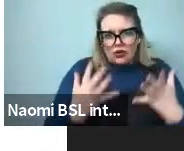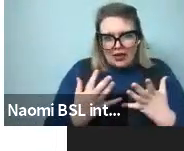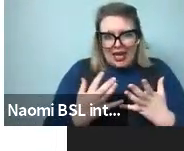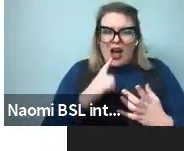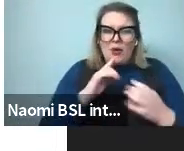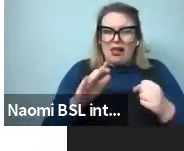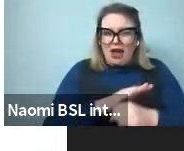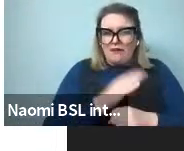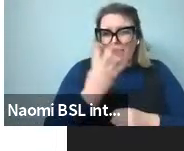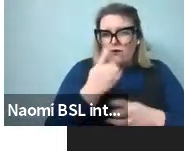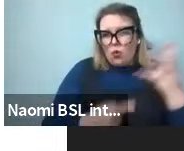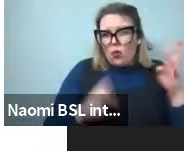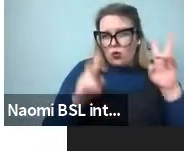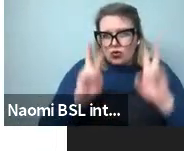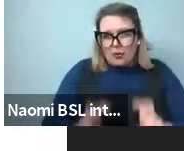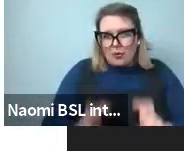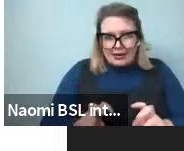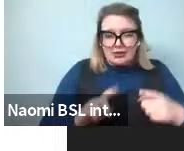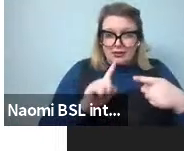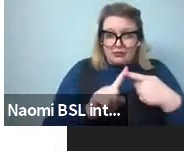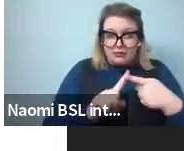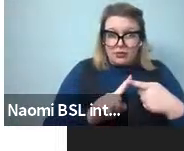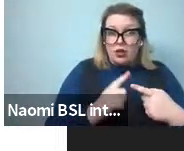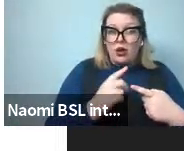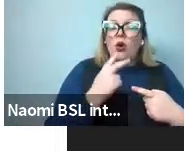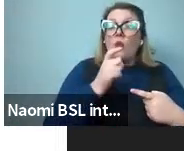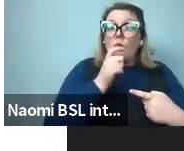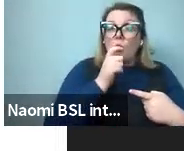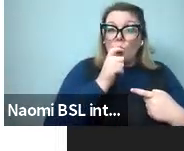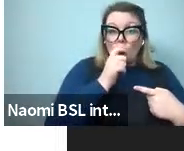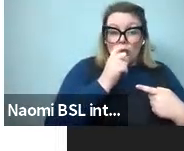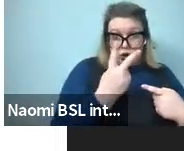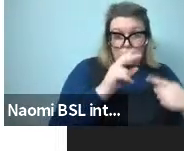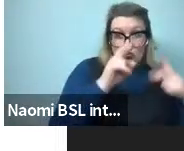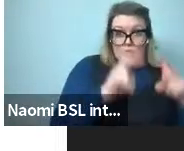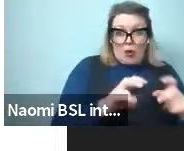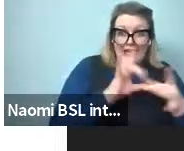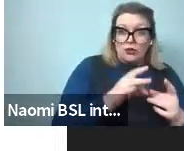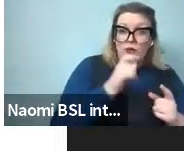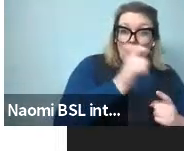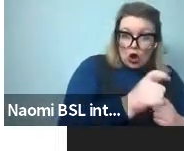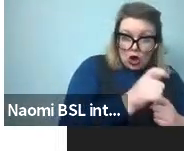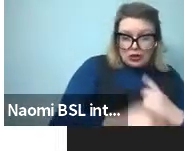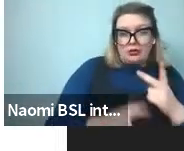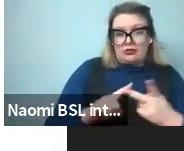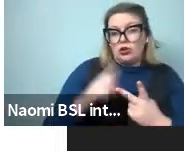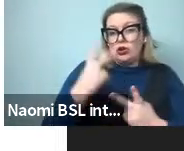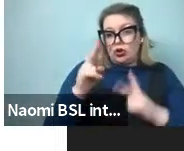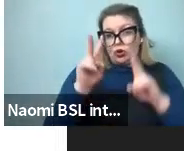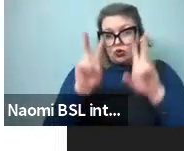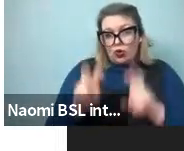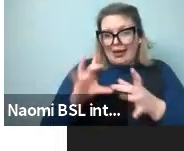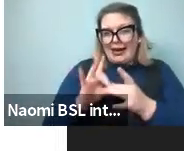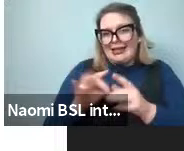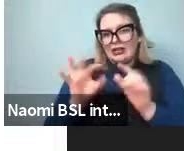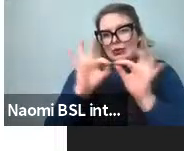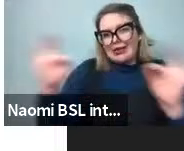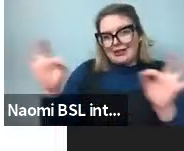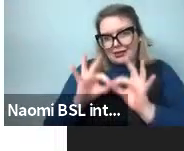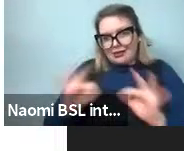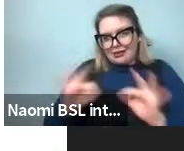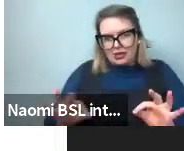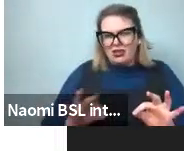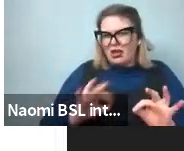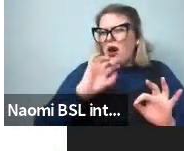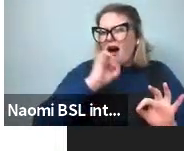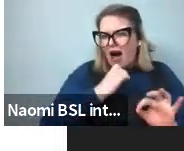topics, two in words and two in sentences, and I'll tell you more about those when I get to them. Okay,